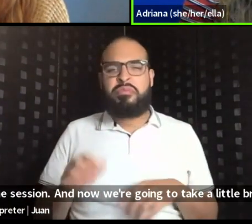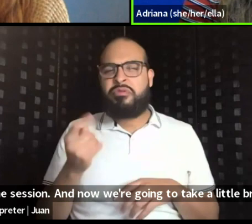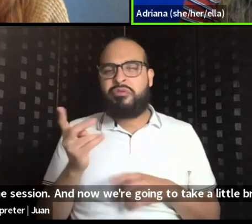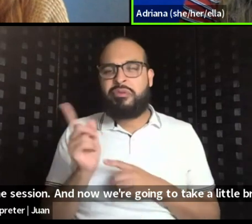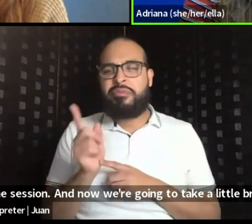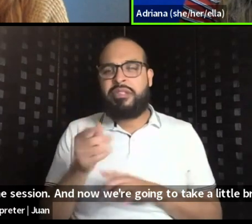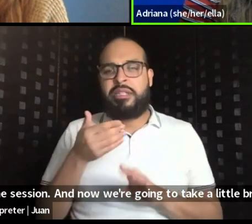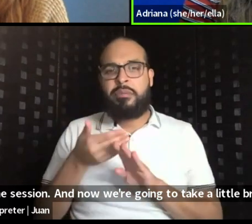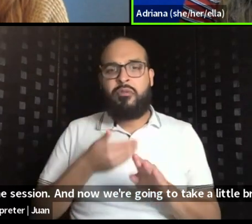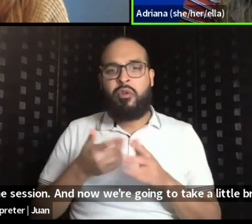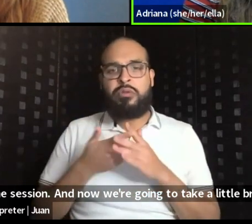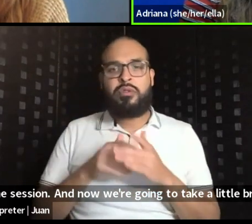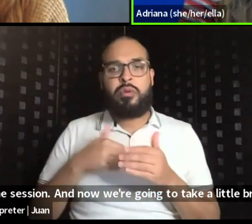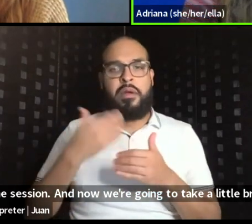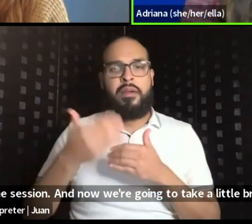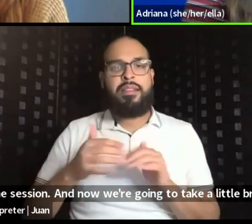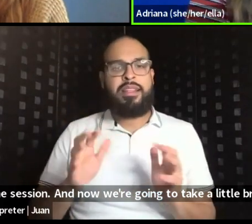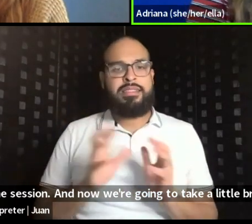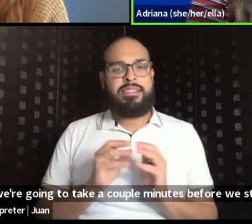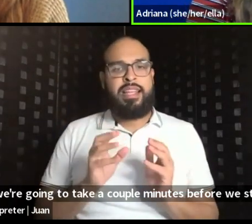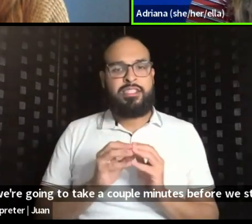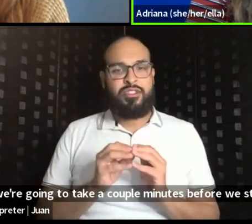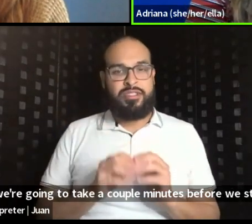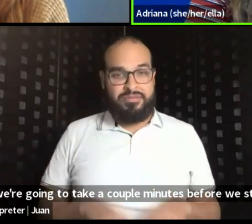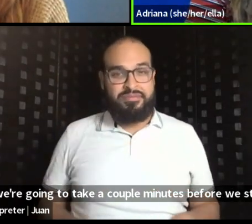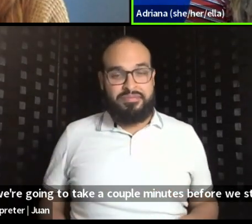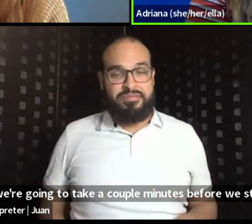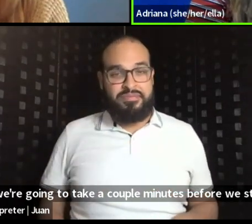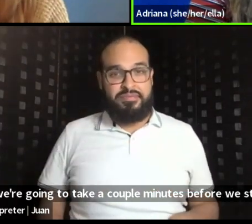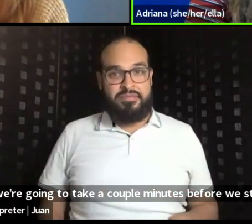minutes before we start the next session. So I'm going to start, stop live streaming.